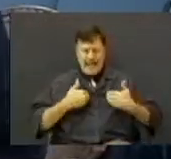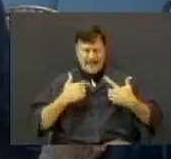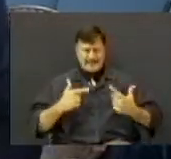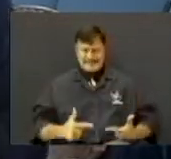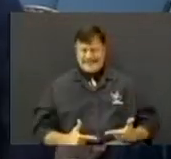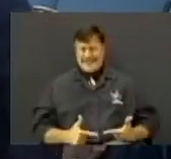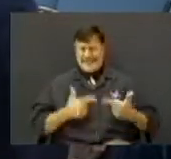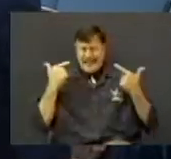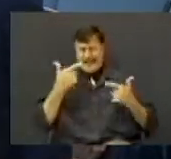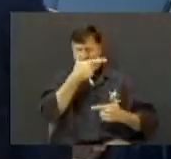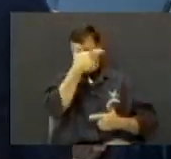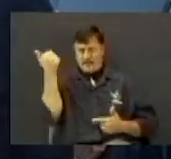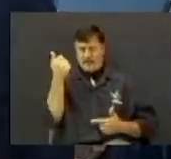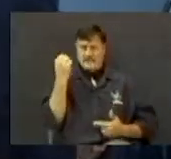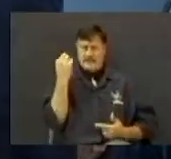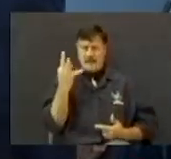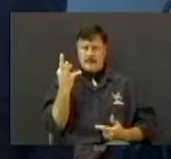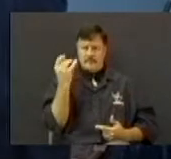help me.